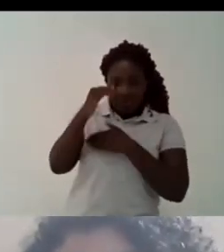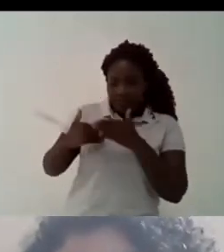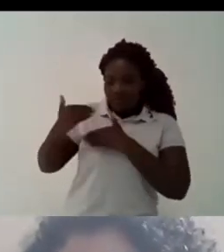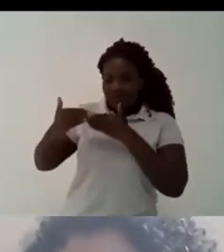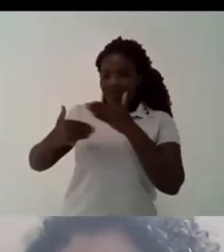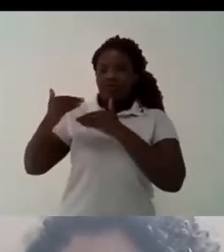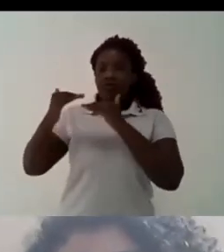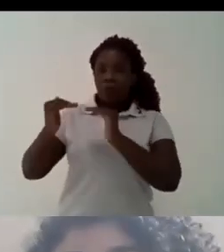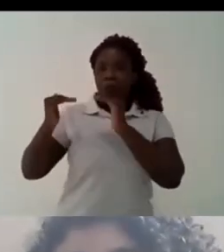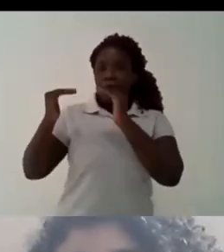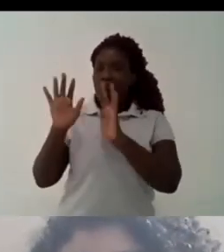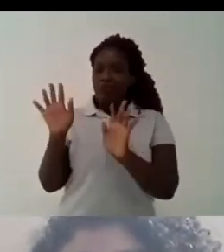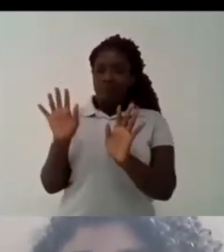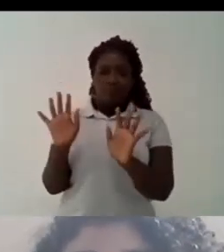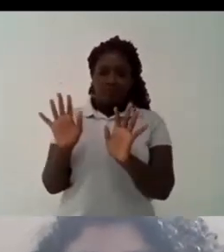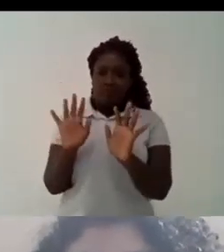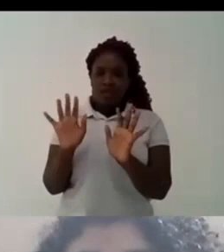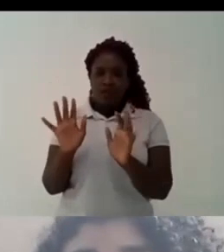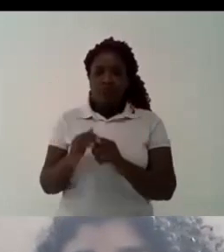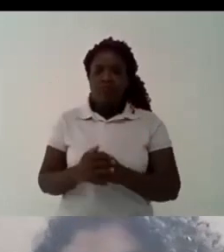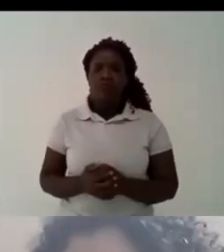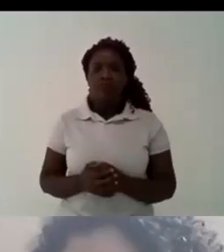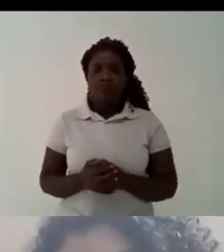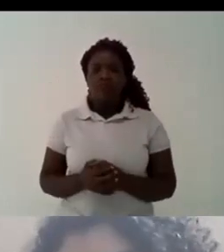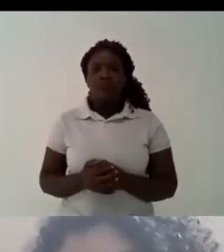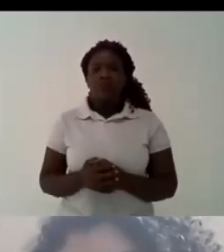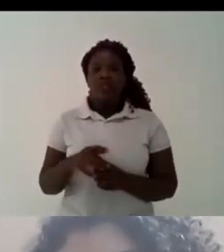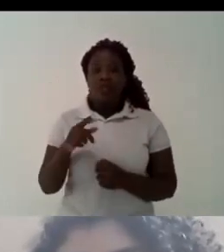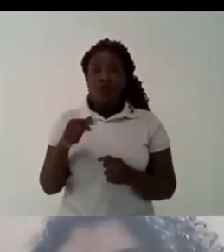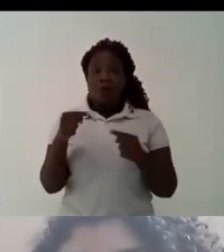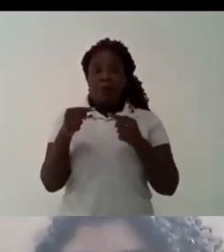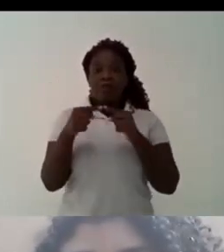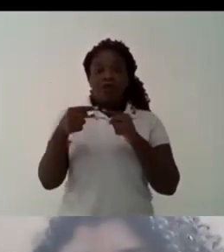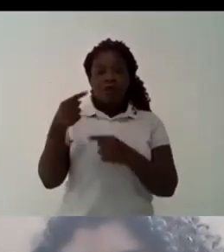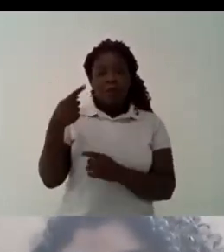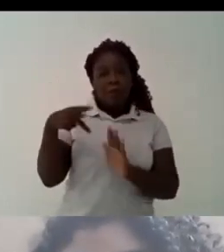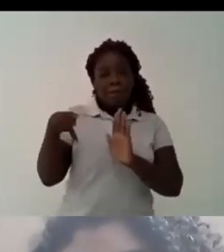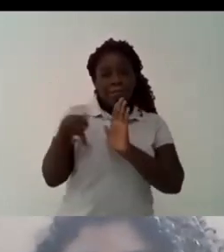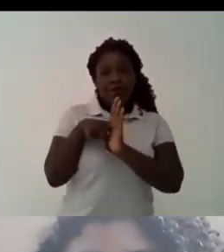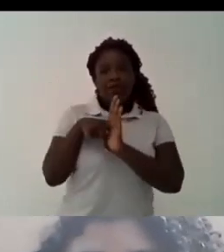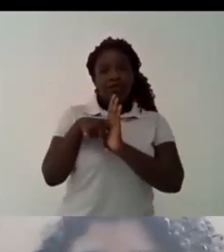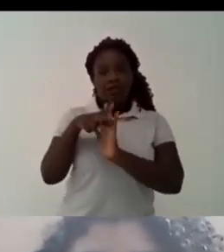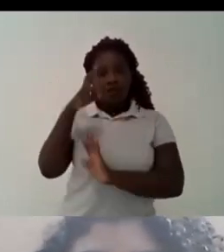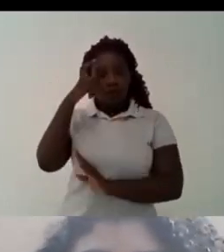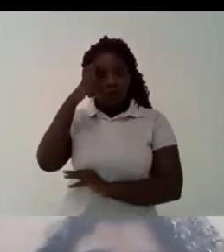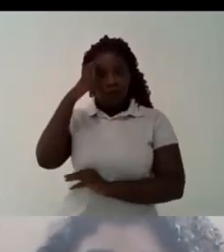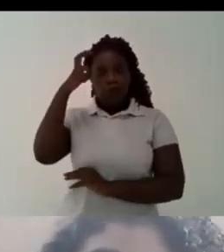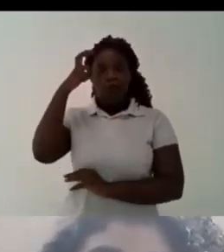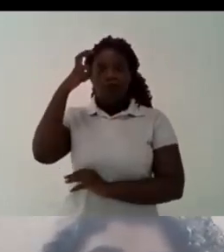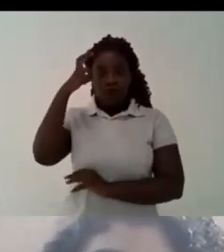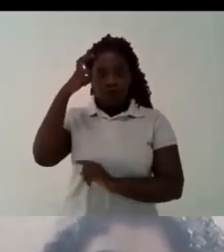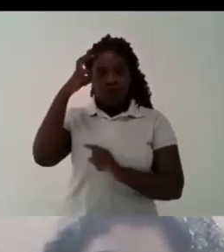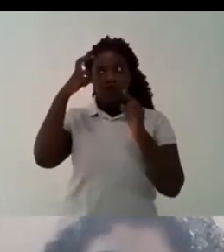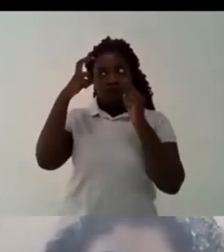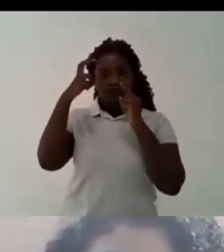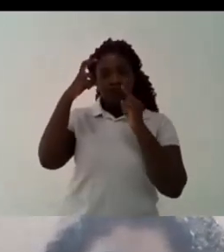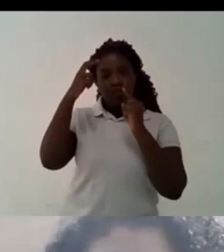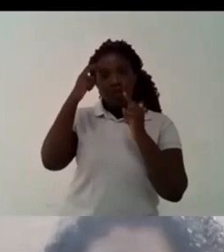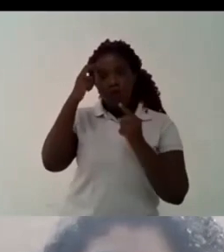understand to understand uh your culture and actually